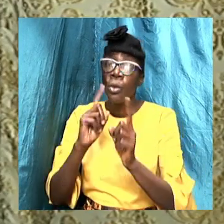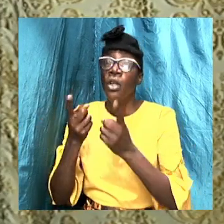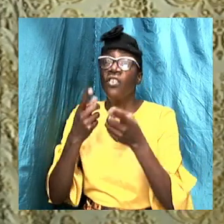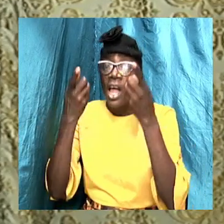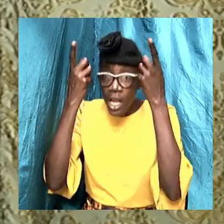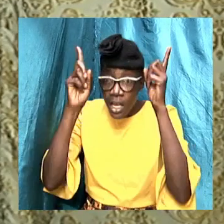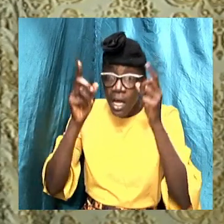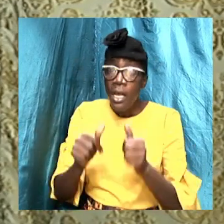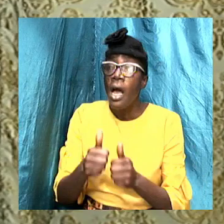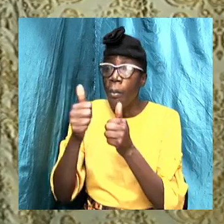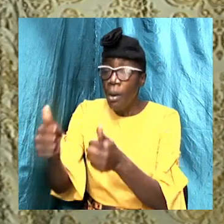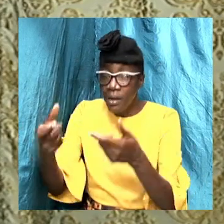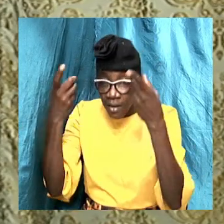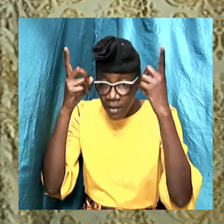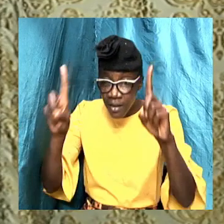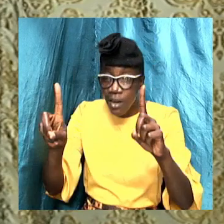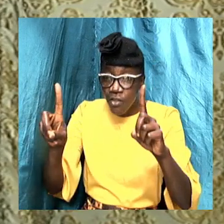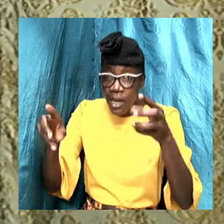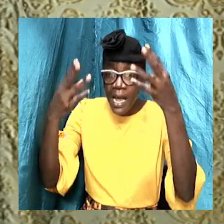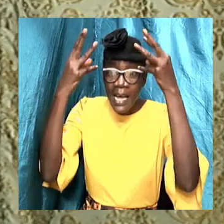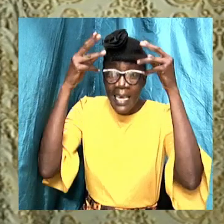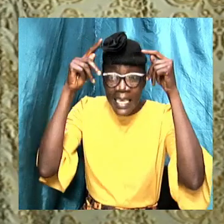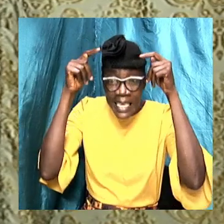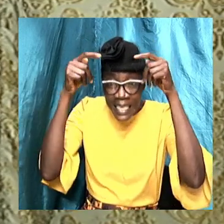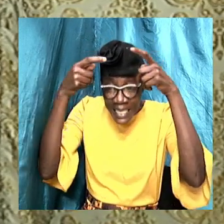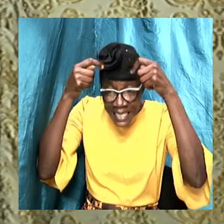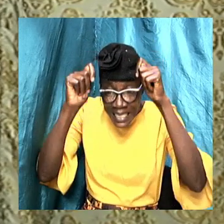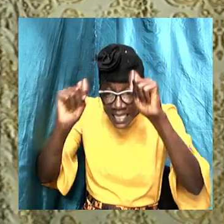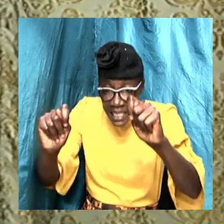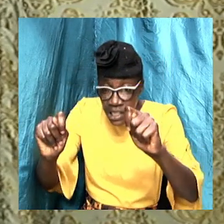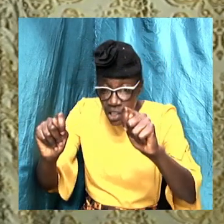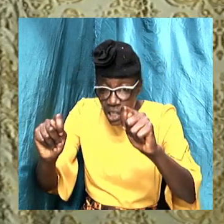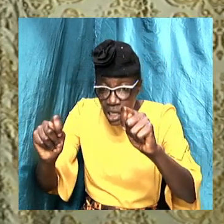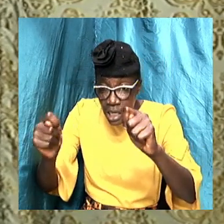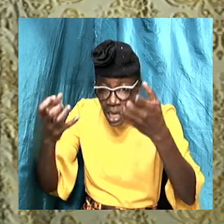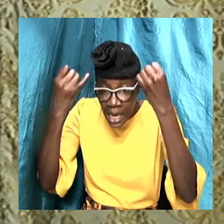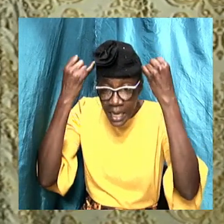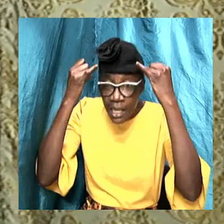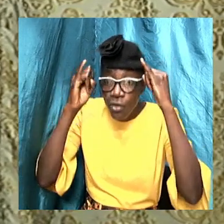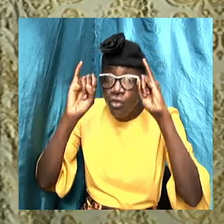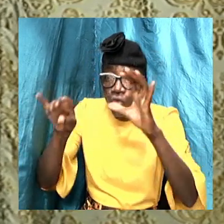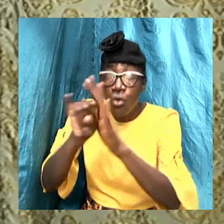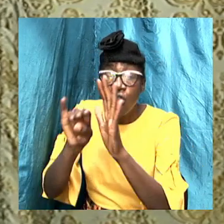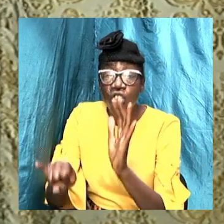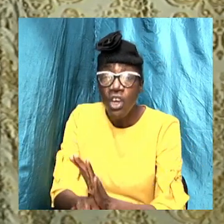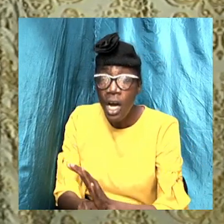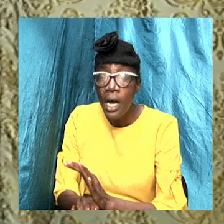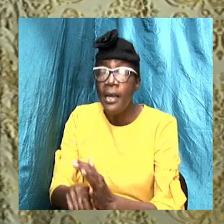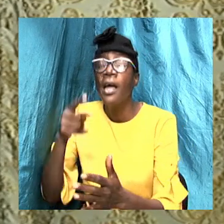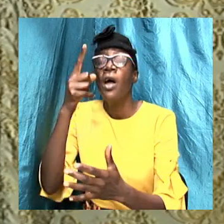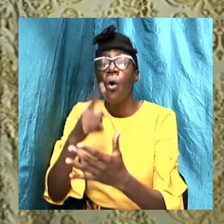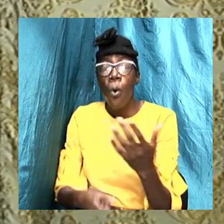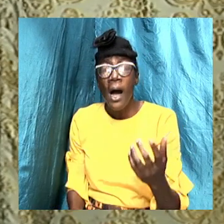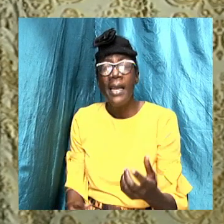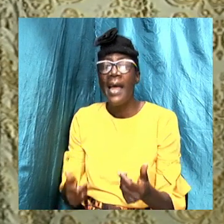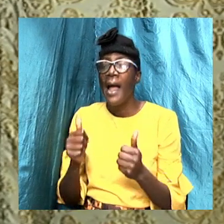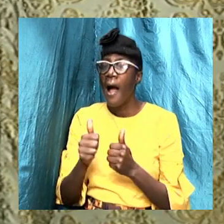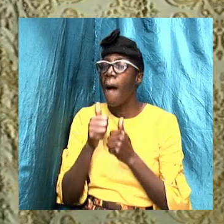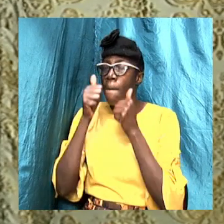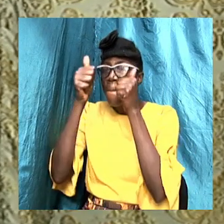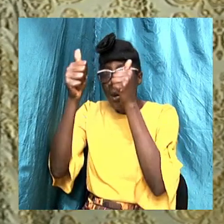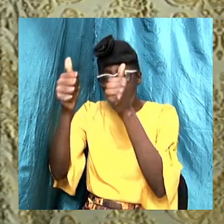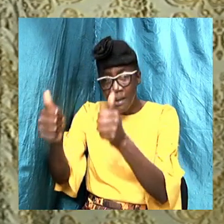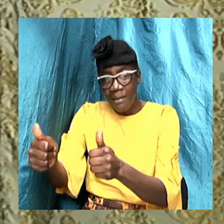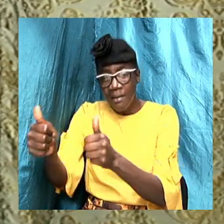apostles' doctrine was really the teachings and the instructions that the apostles received from Jesus.